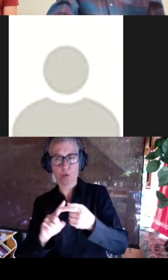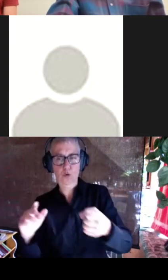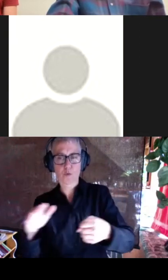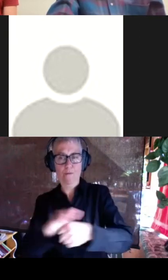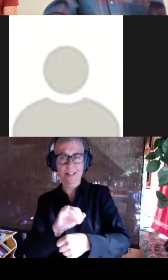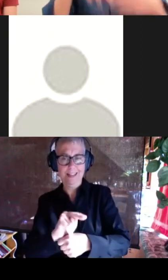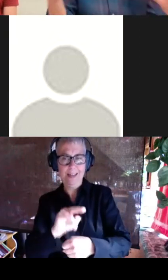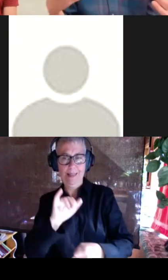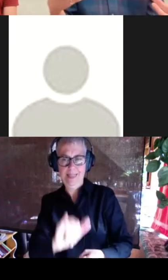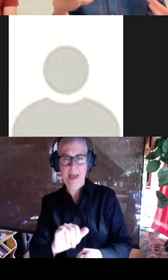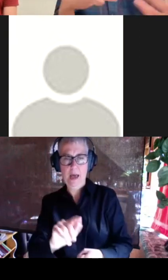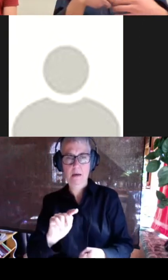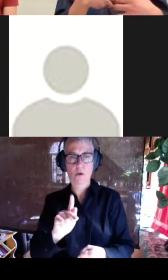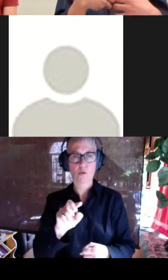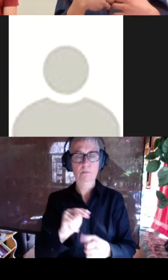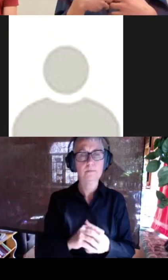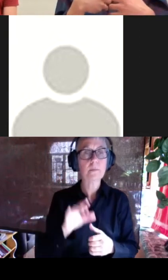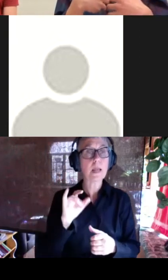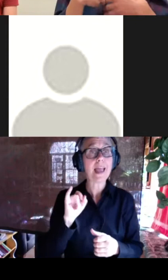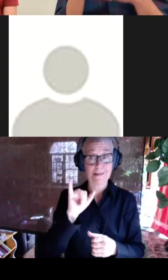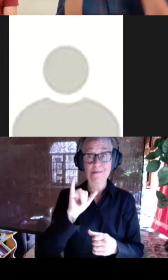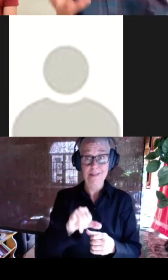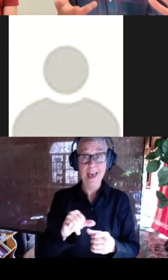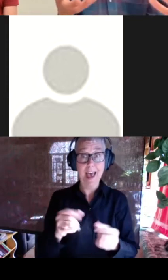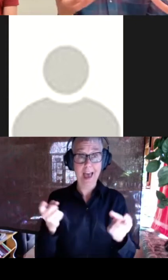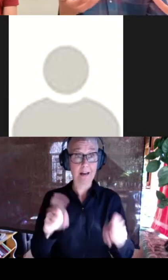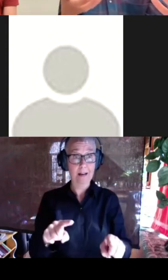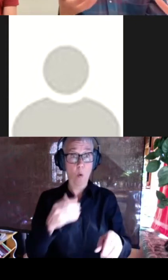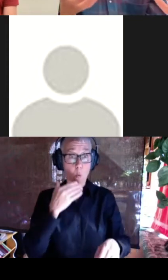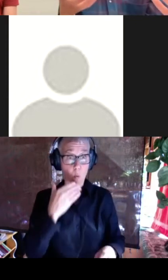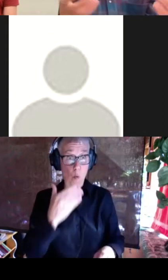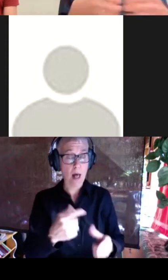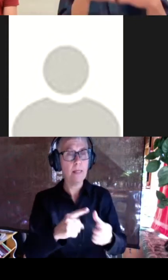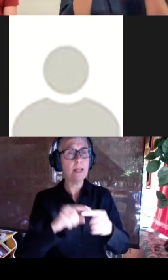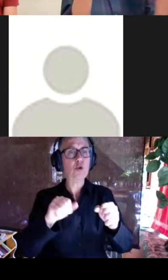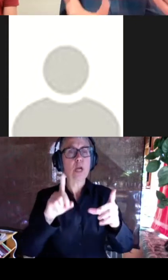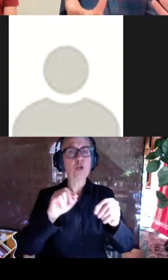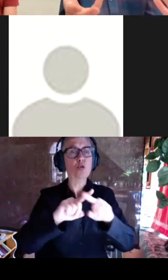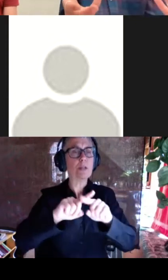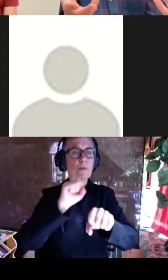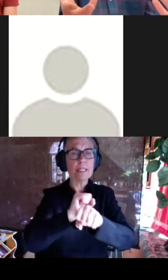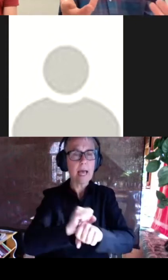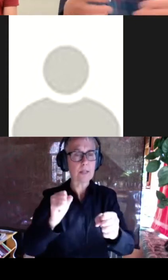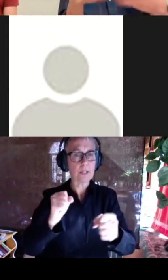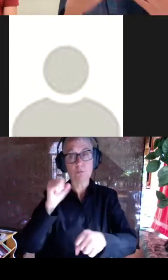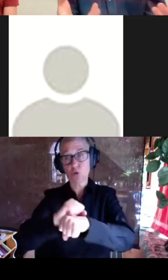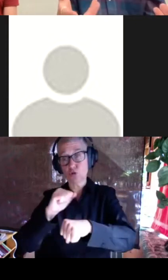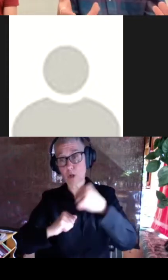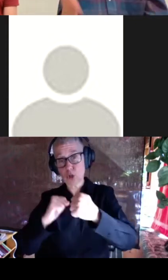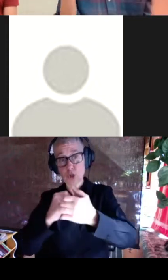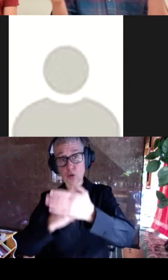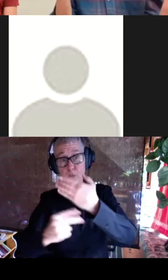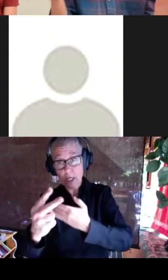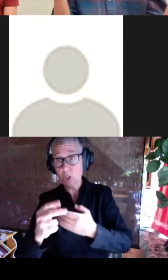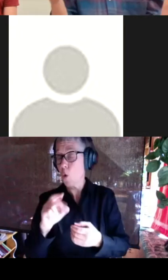if you could do this well then these are just some of the tasks that you could try and tackle. You could do structure prediction or sequence